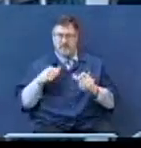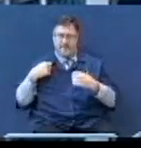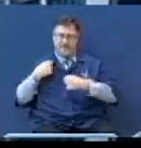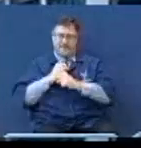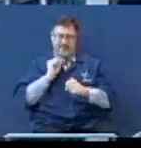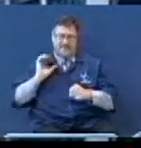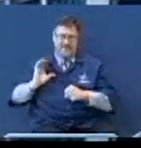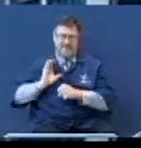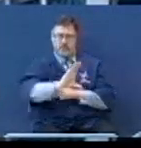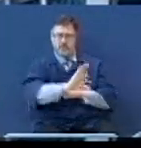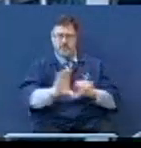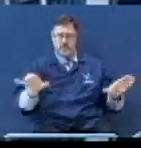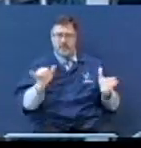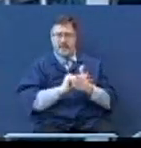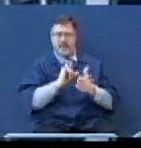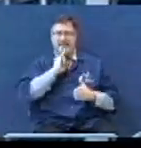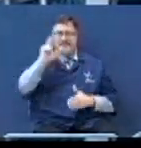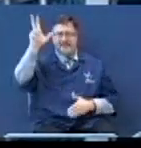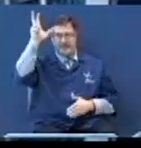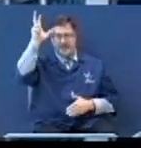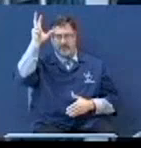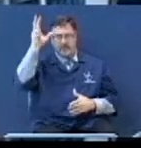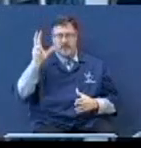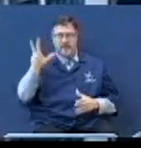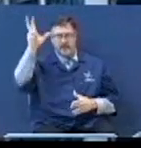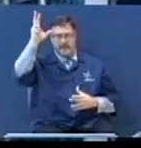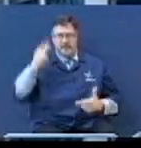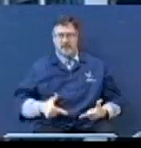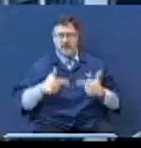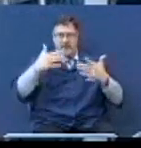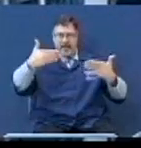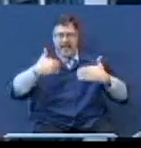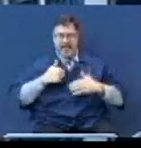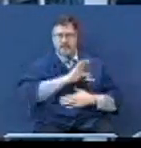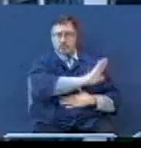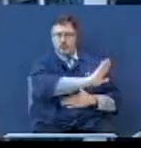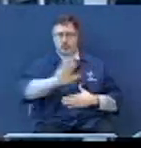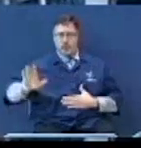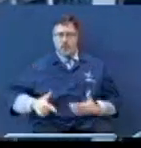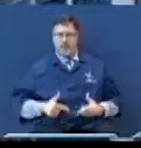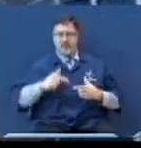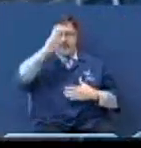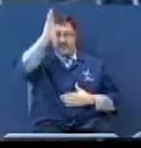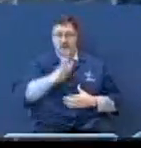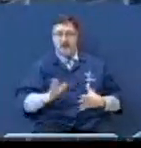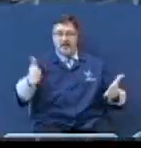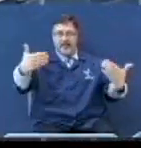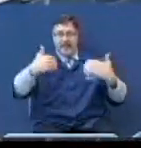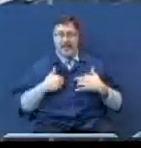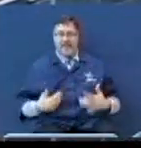that's no more than the devil and the devil's in your life the devil has your life God have mercy.